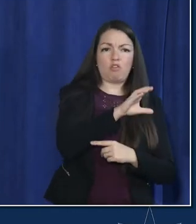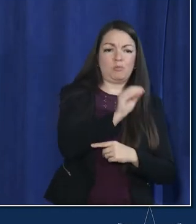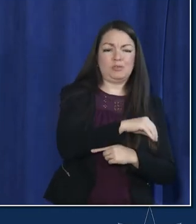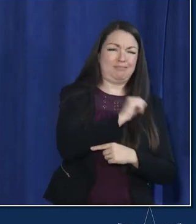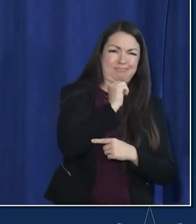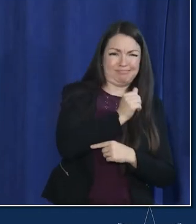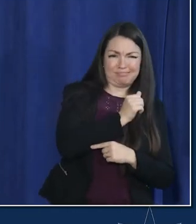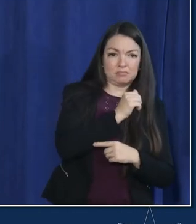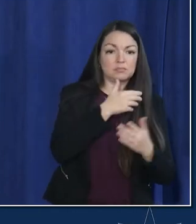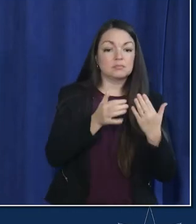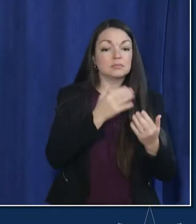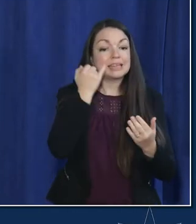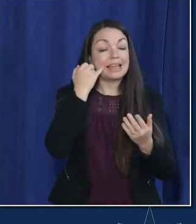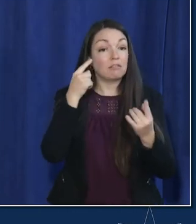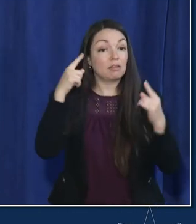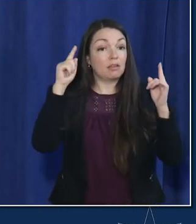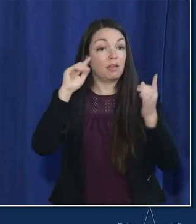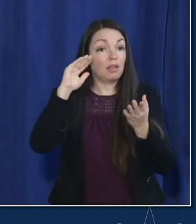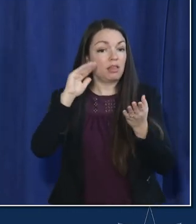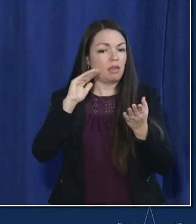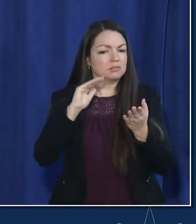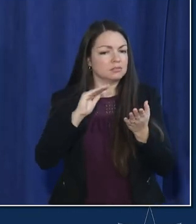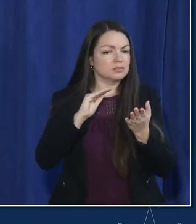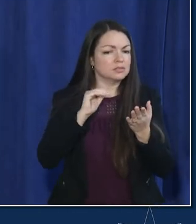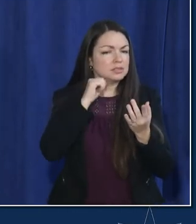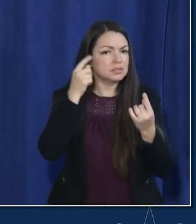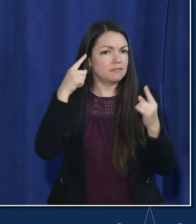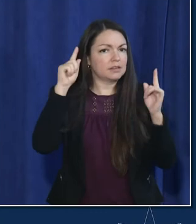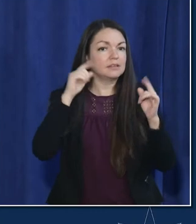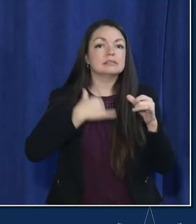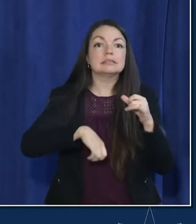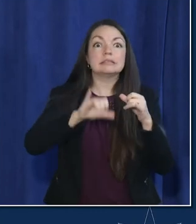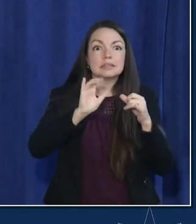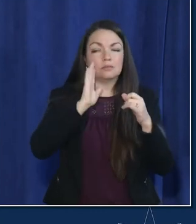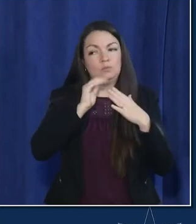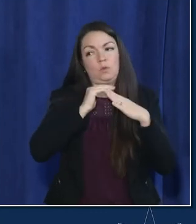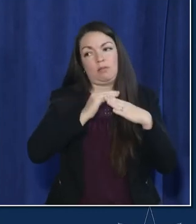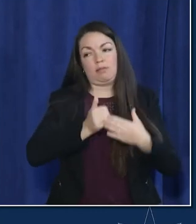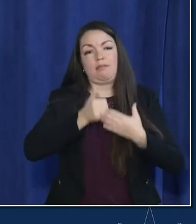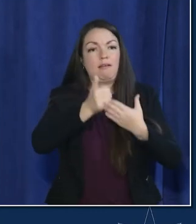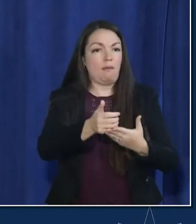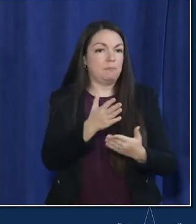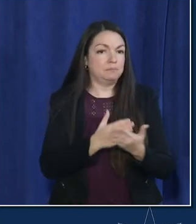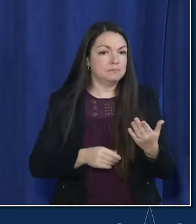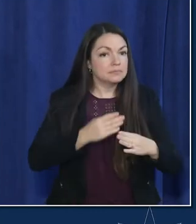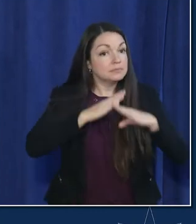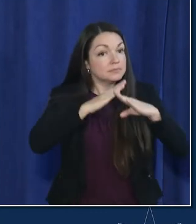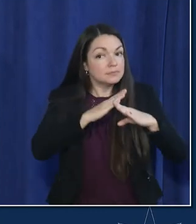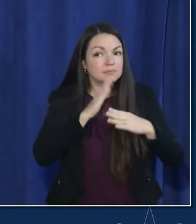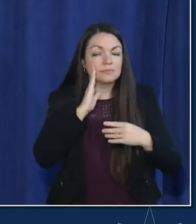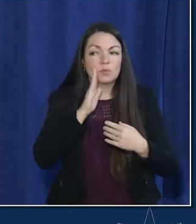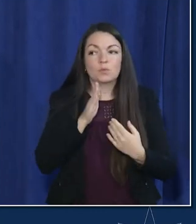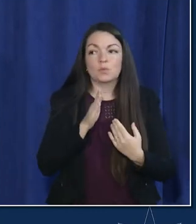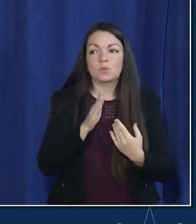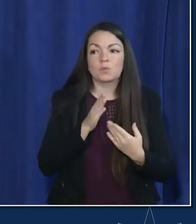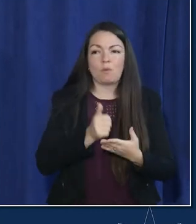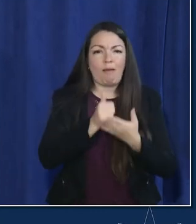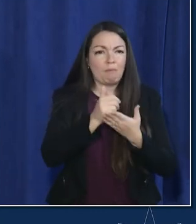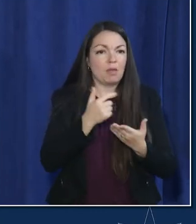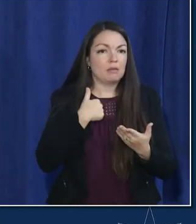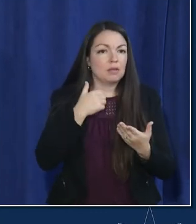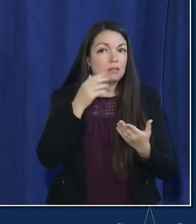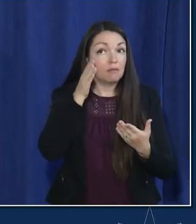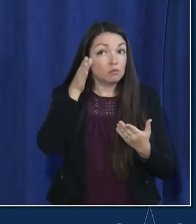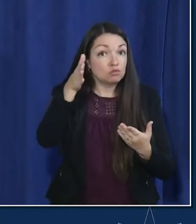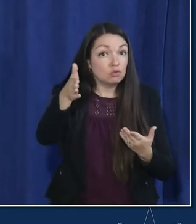efficacy drops it helps us cut some of that cycle it helps give some protection um and i don't know for sure what the